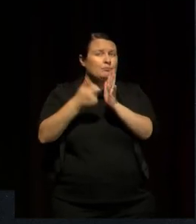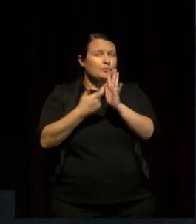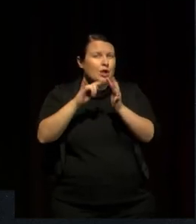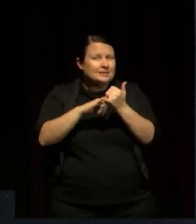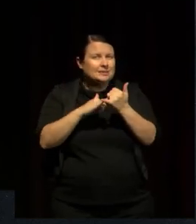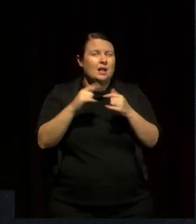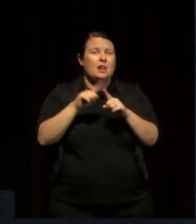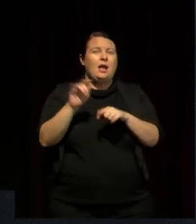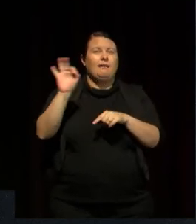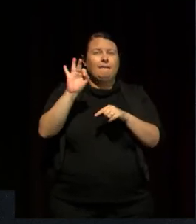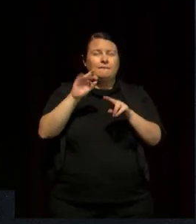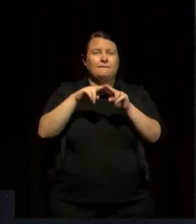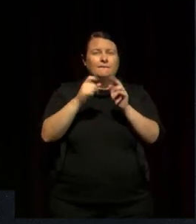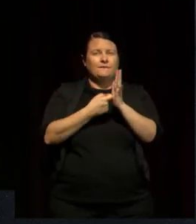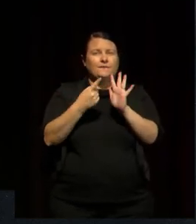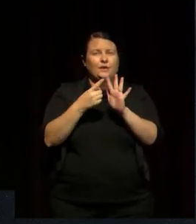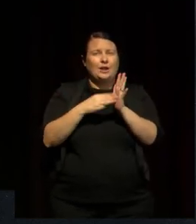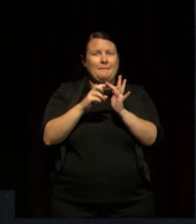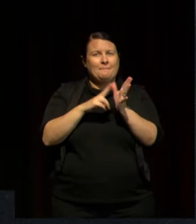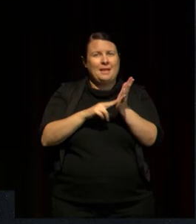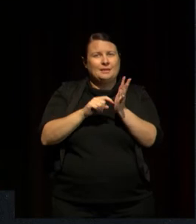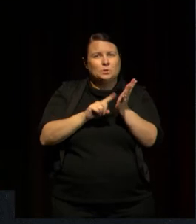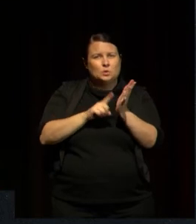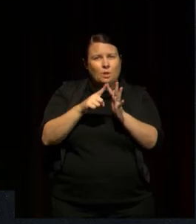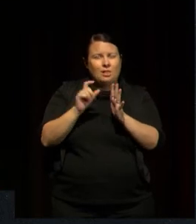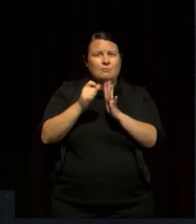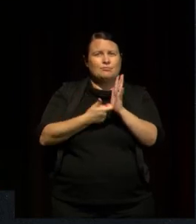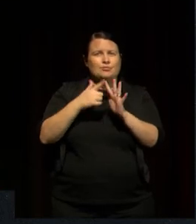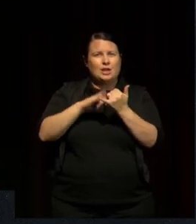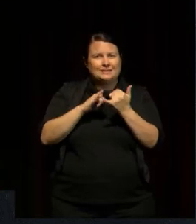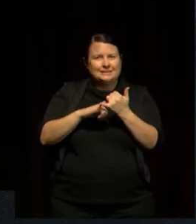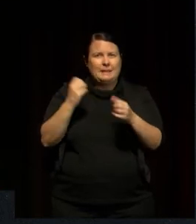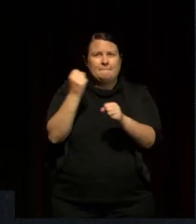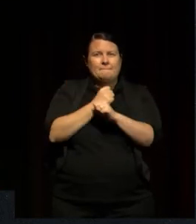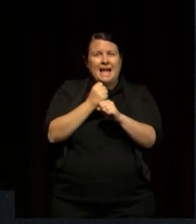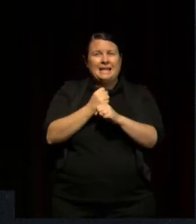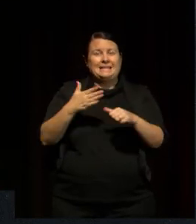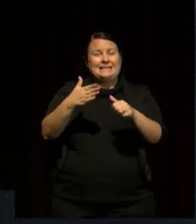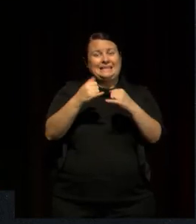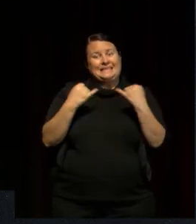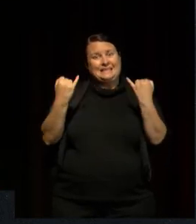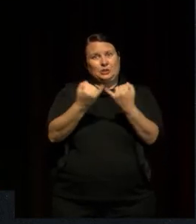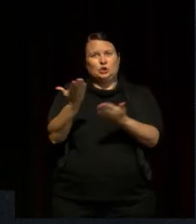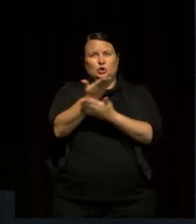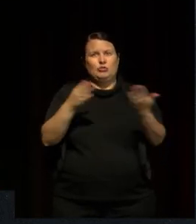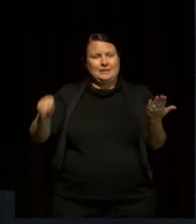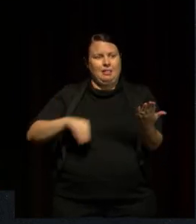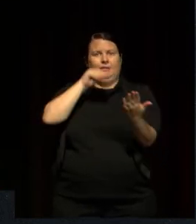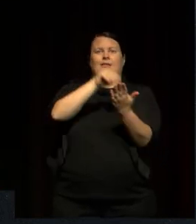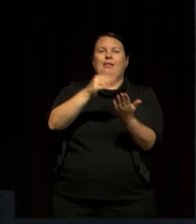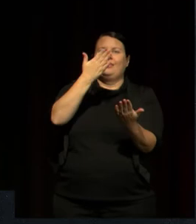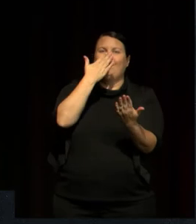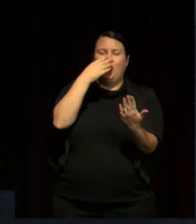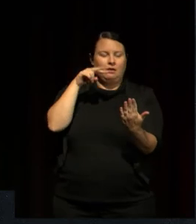Fremantle Press, brought forward Indigenous storytelling and writing in